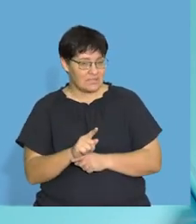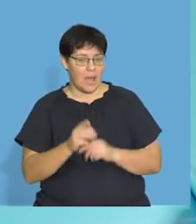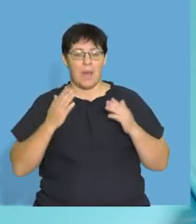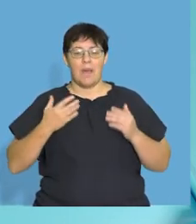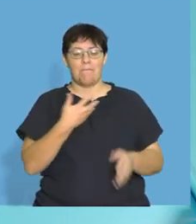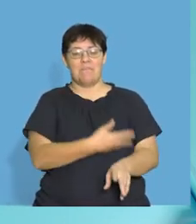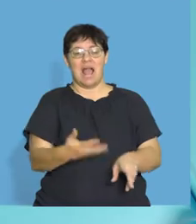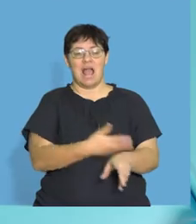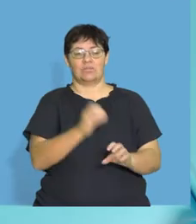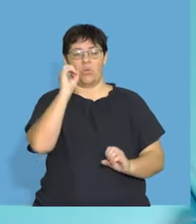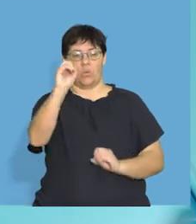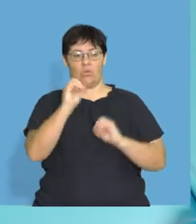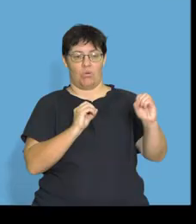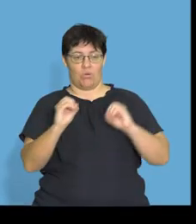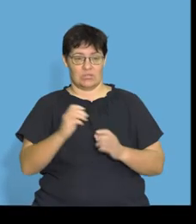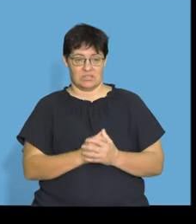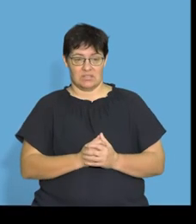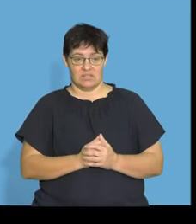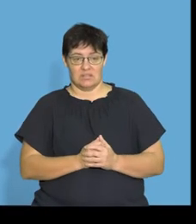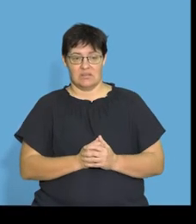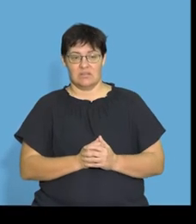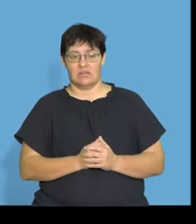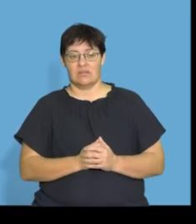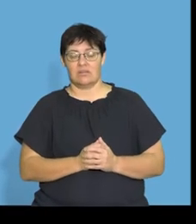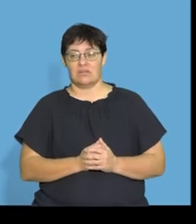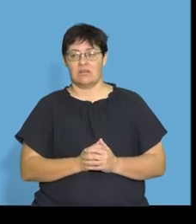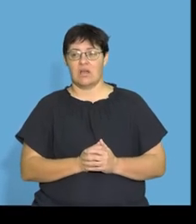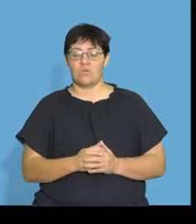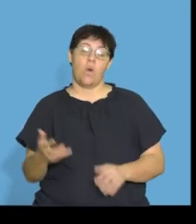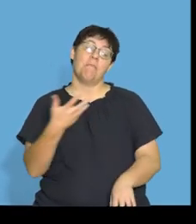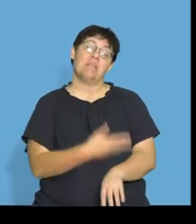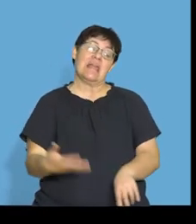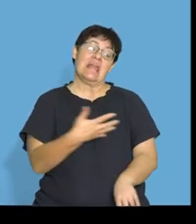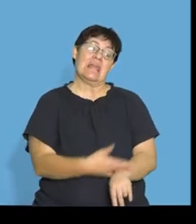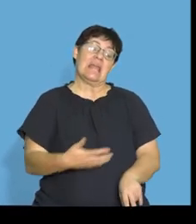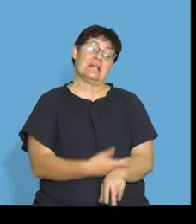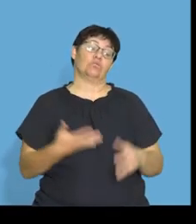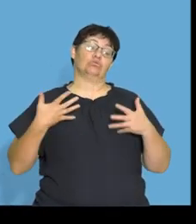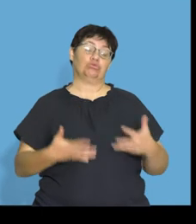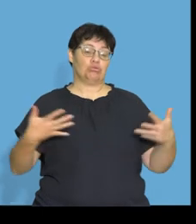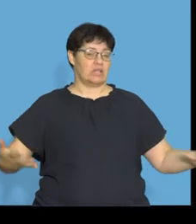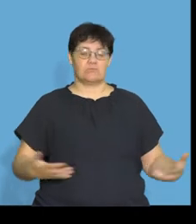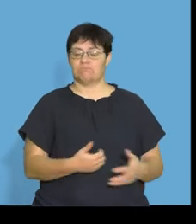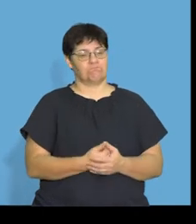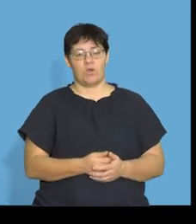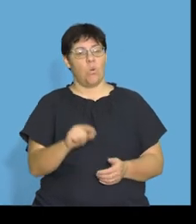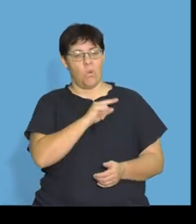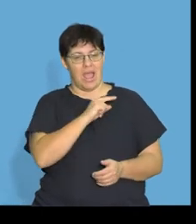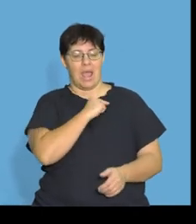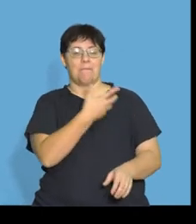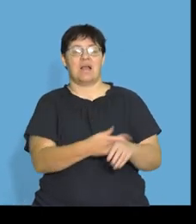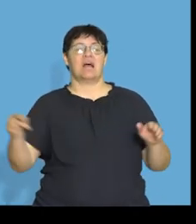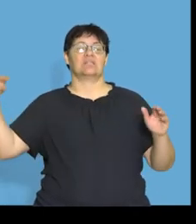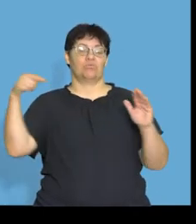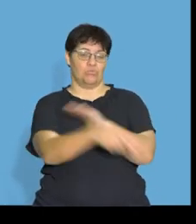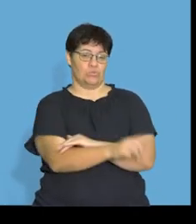that helps with blood clotting, right? So, what happens is, is that you don't want to bleed too long because that